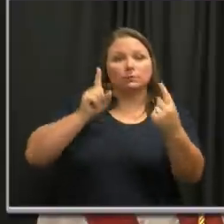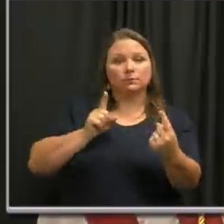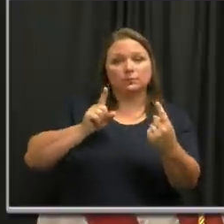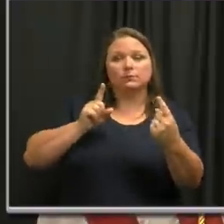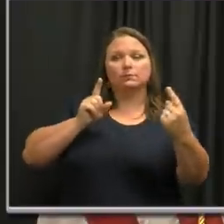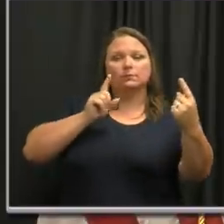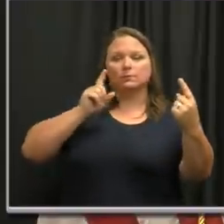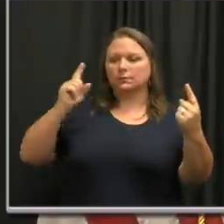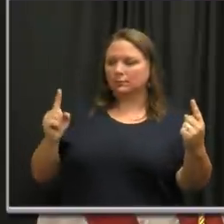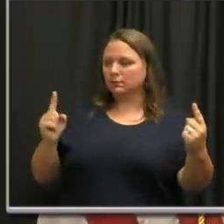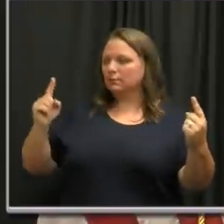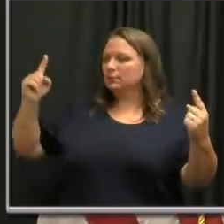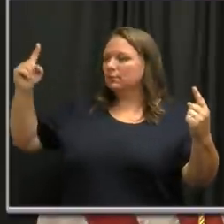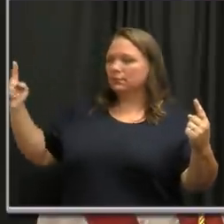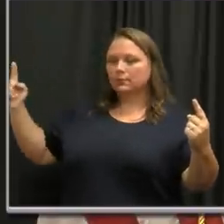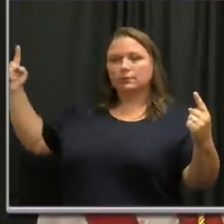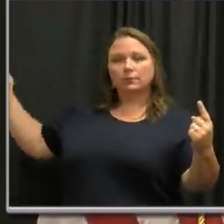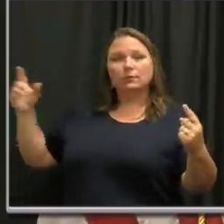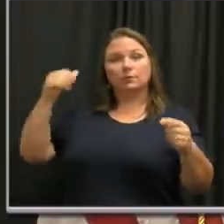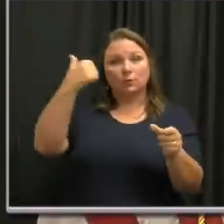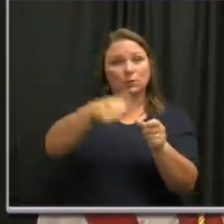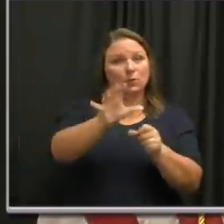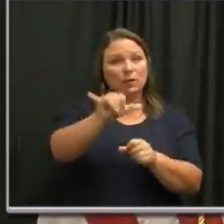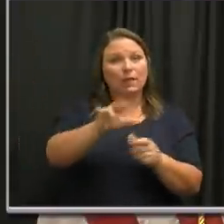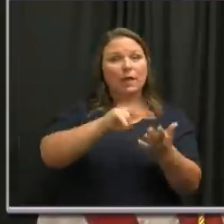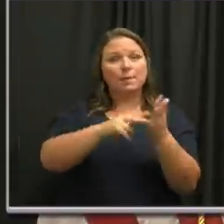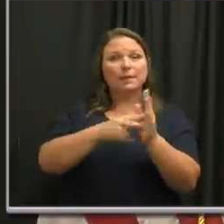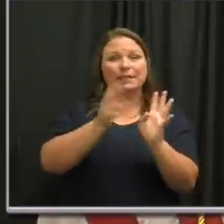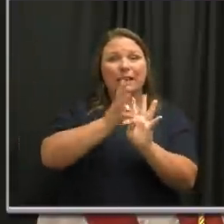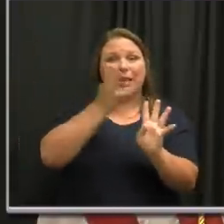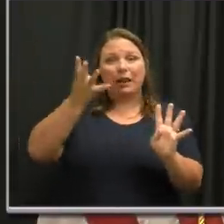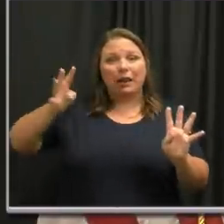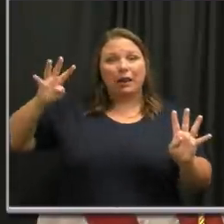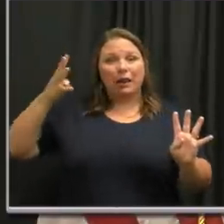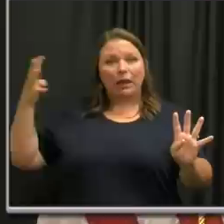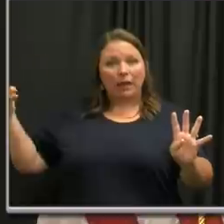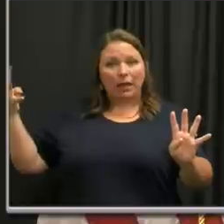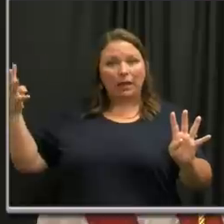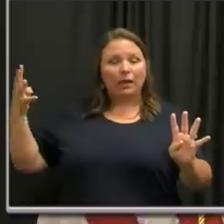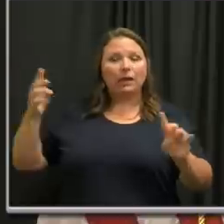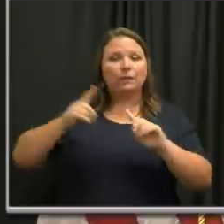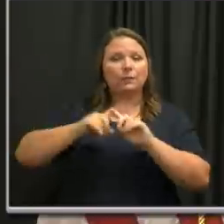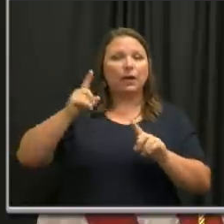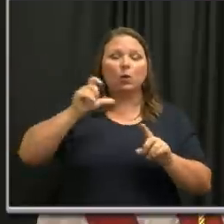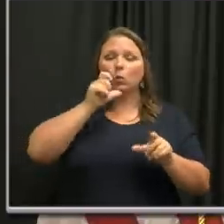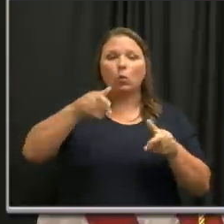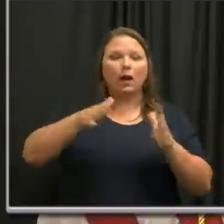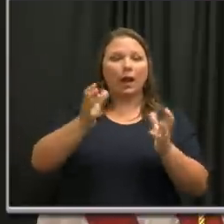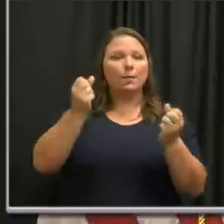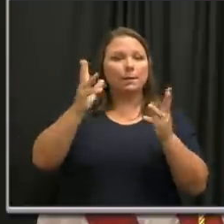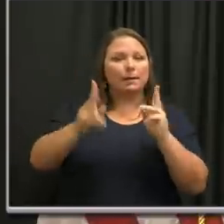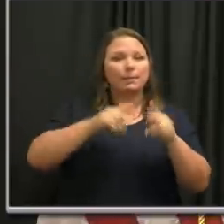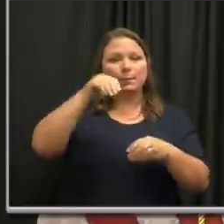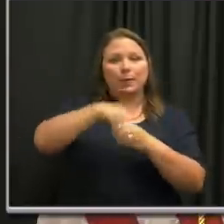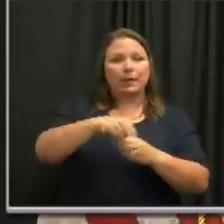that in mind. Lines could be a little bit longer. There won't be as many people allowed inside.